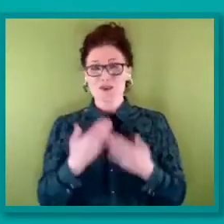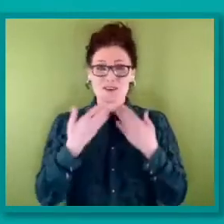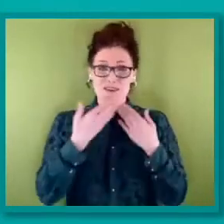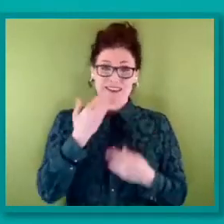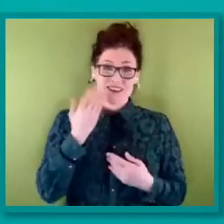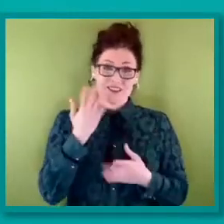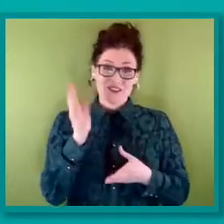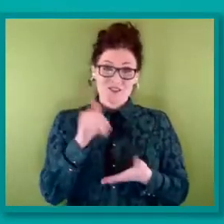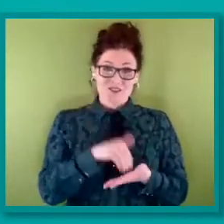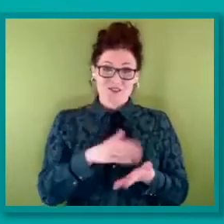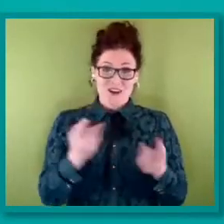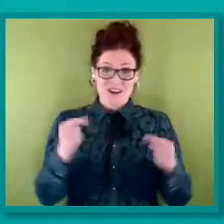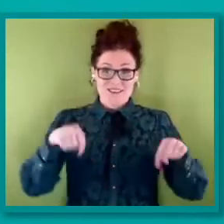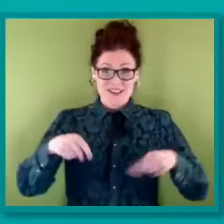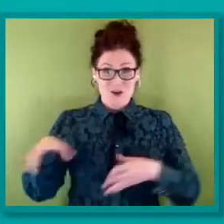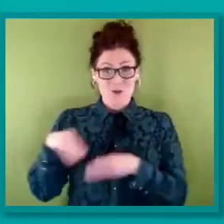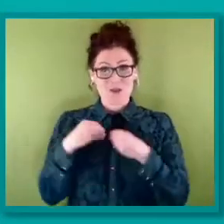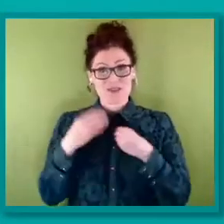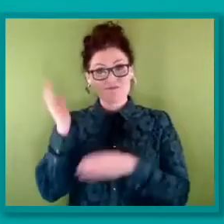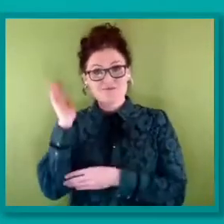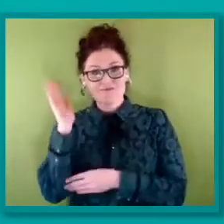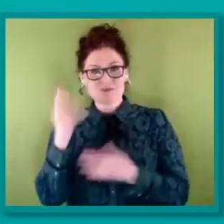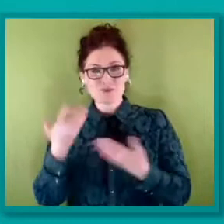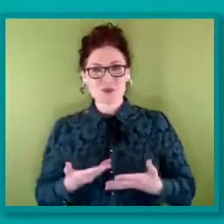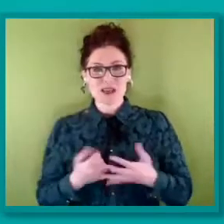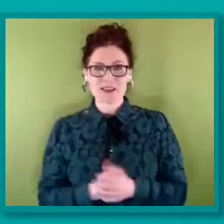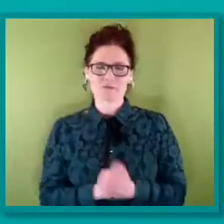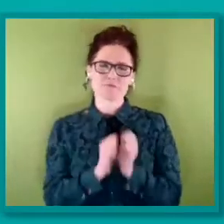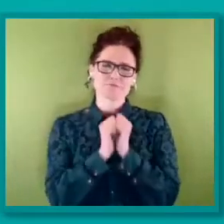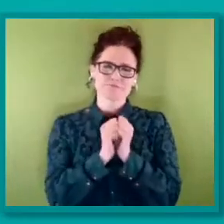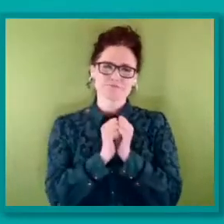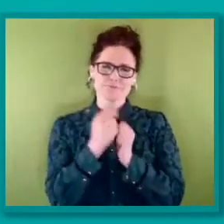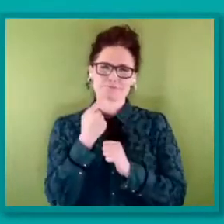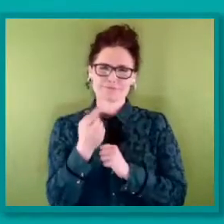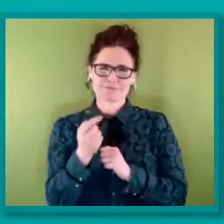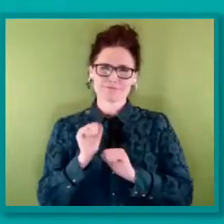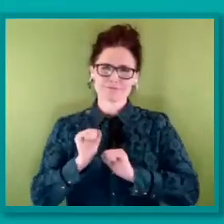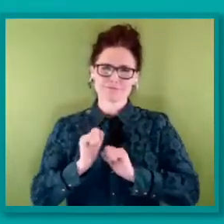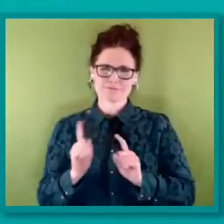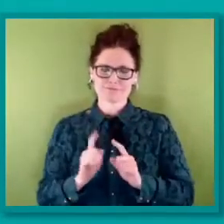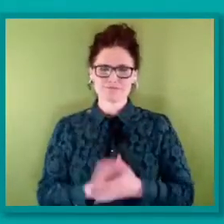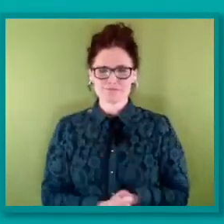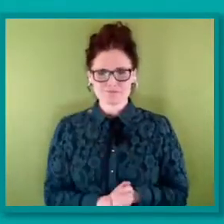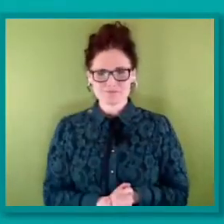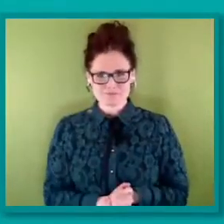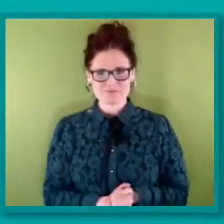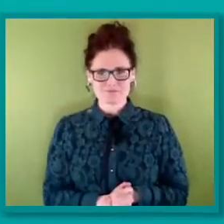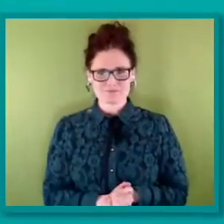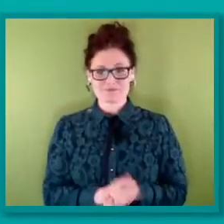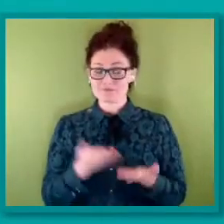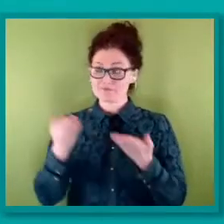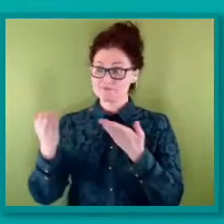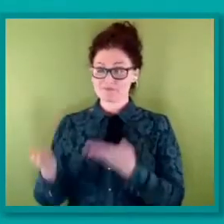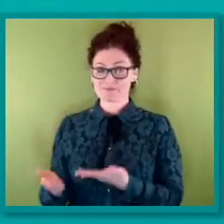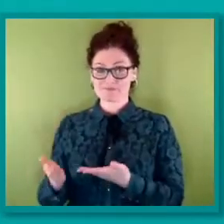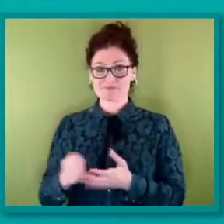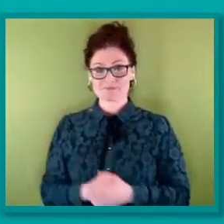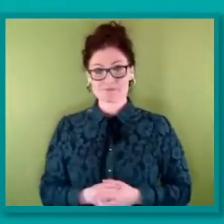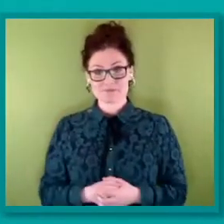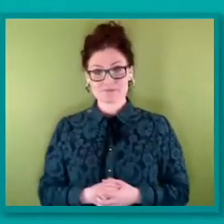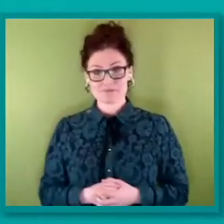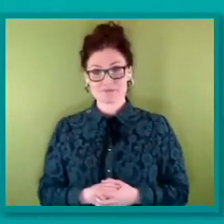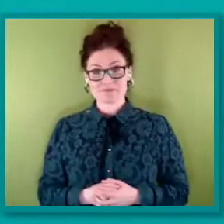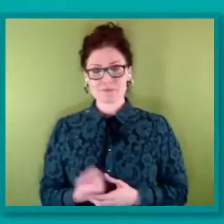us today. And we very much appreciate you being here over now to our next speaker. We are going to be hearing from